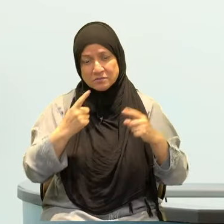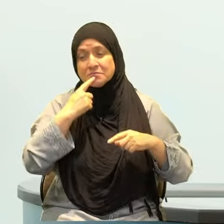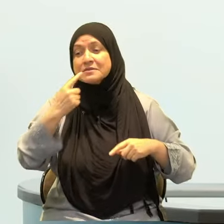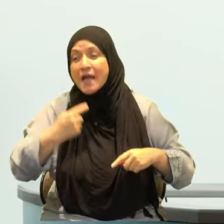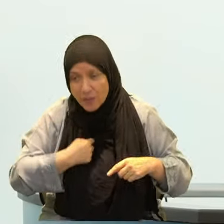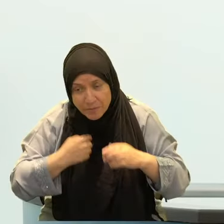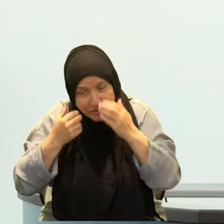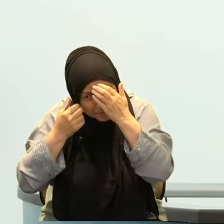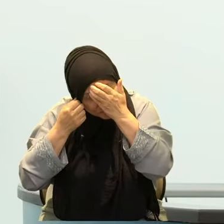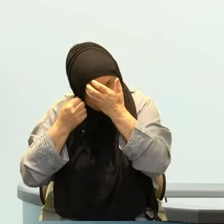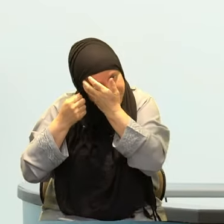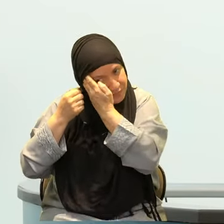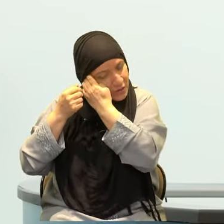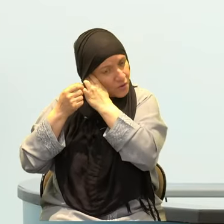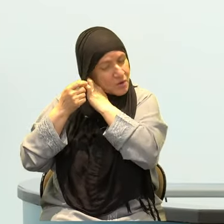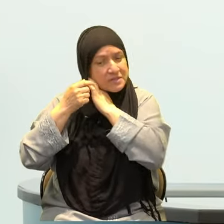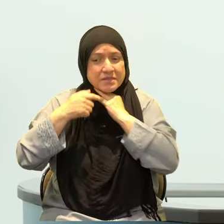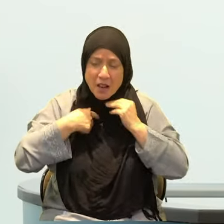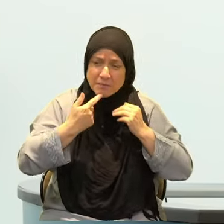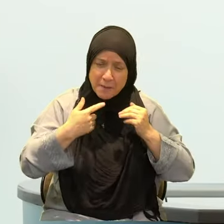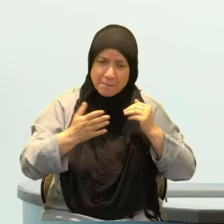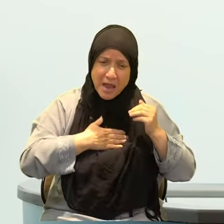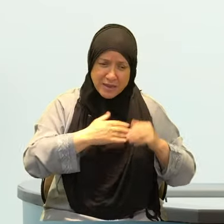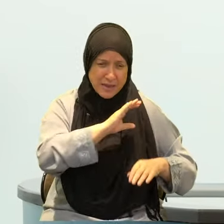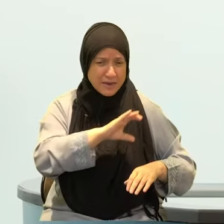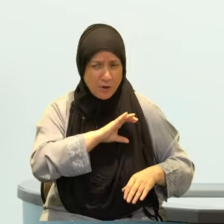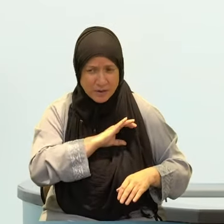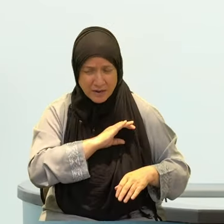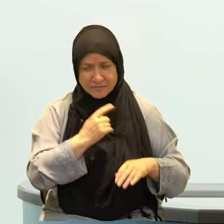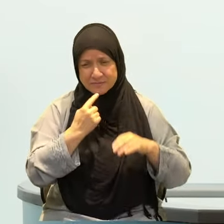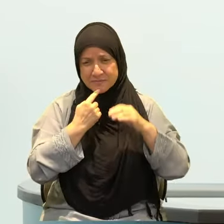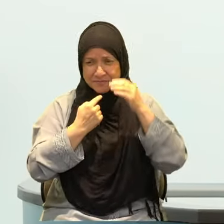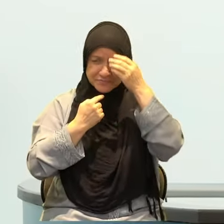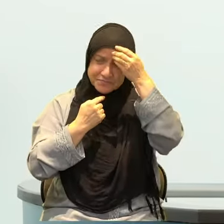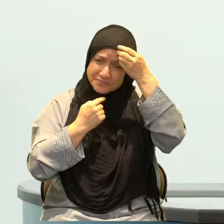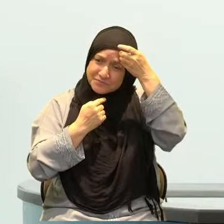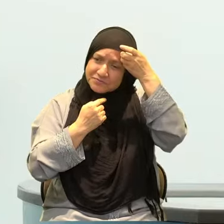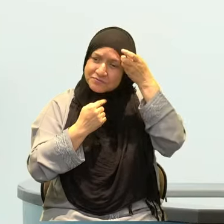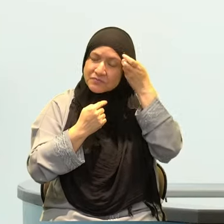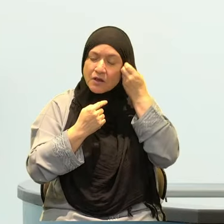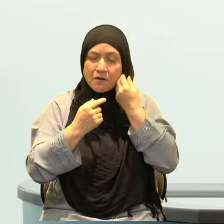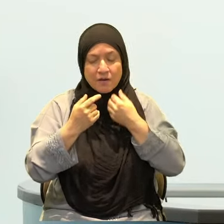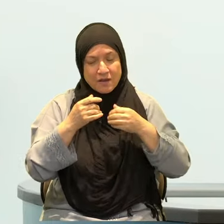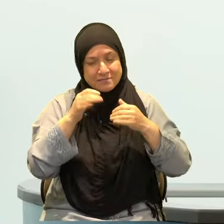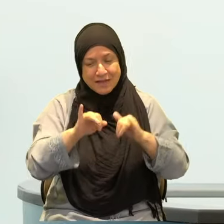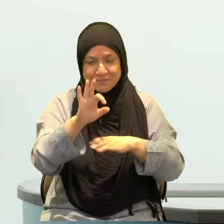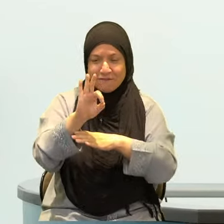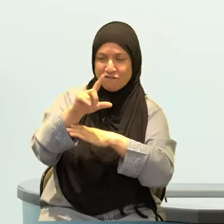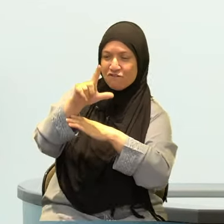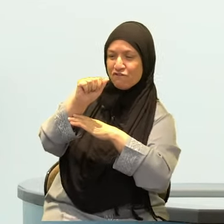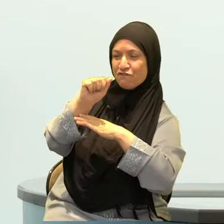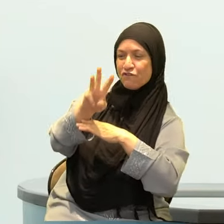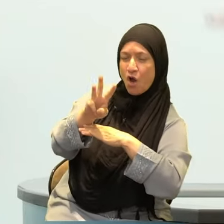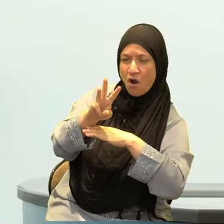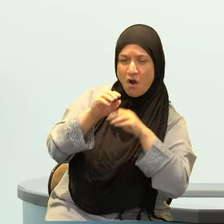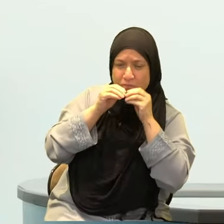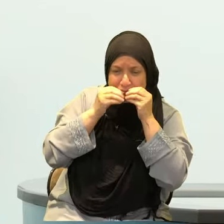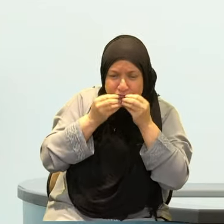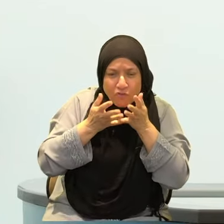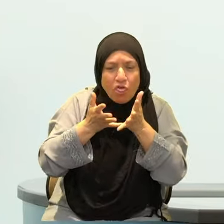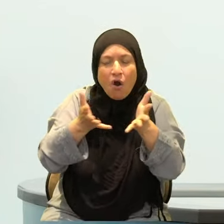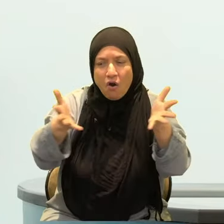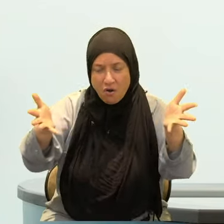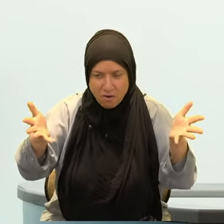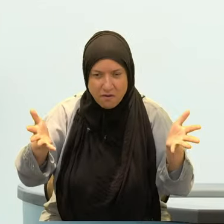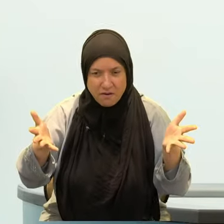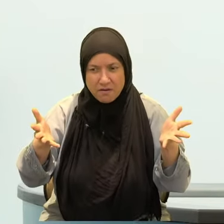yourself of how much Quran you want to finish of how much prayer you want to put forth of how much charity you want to give in the Iman